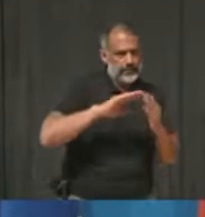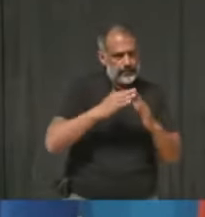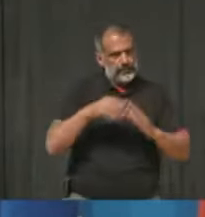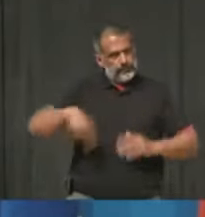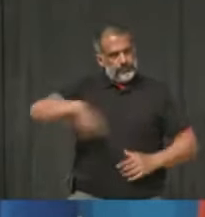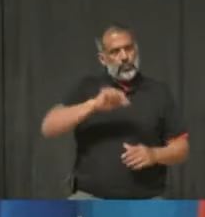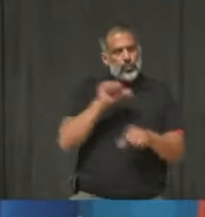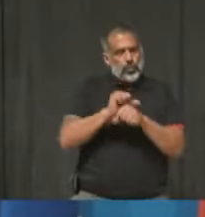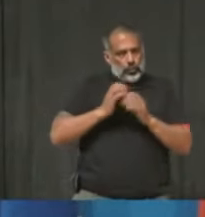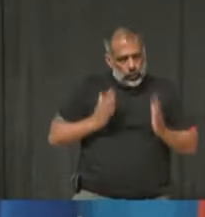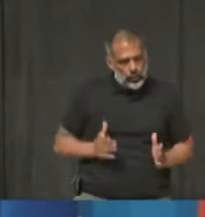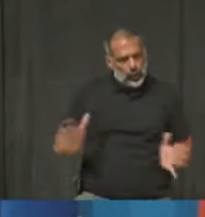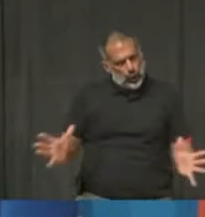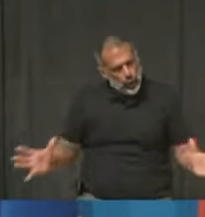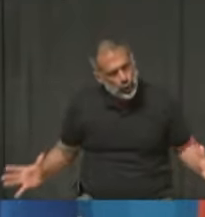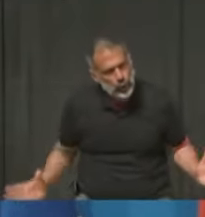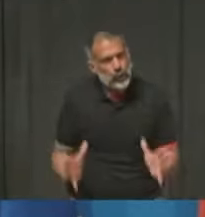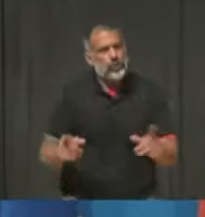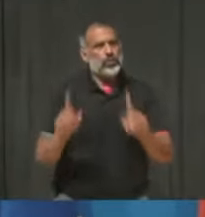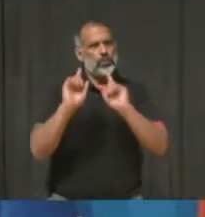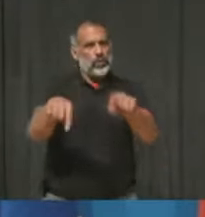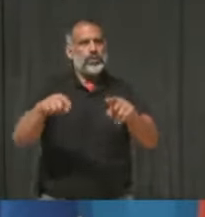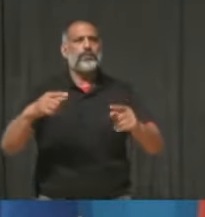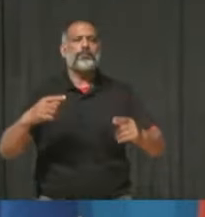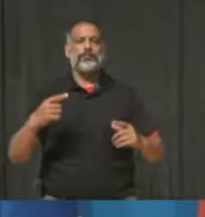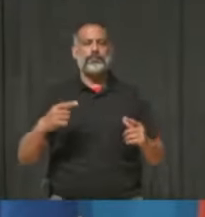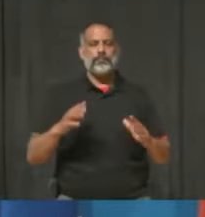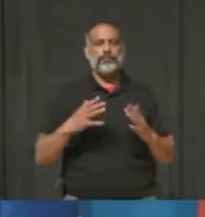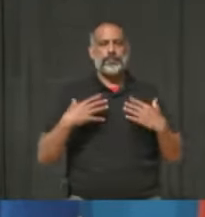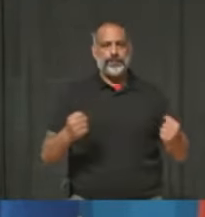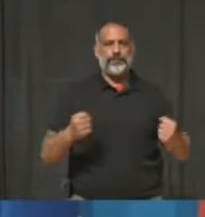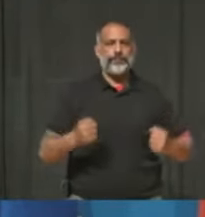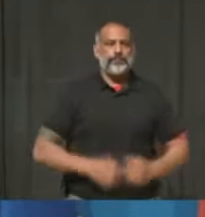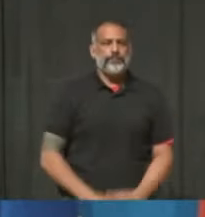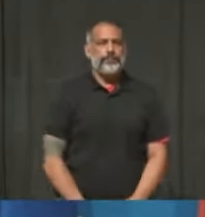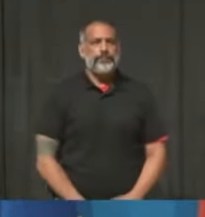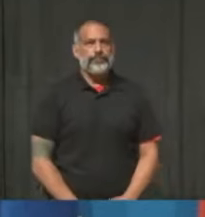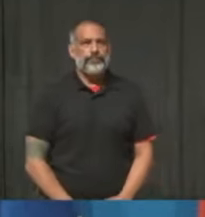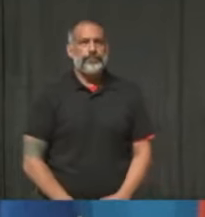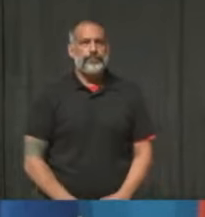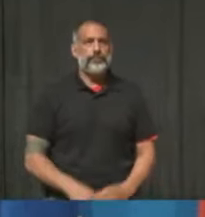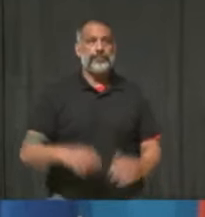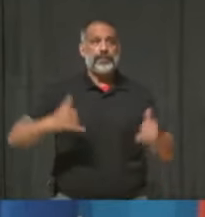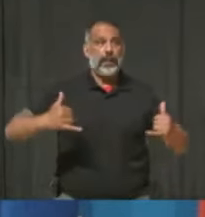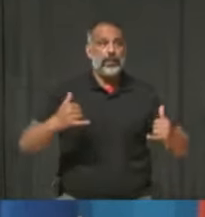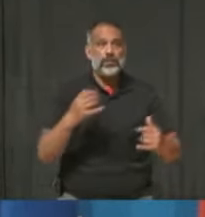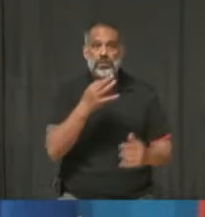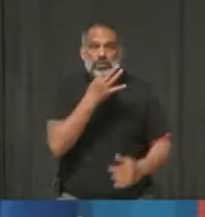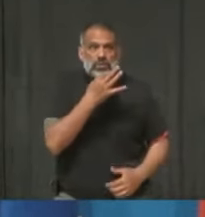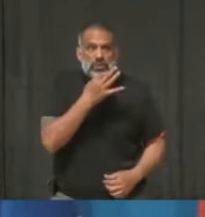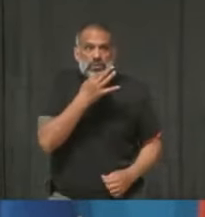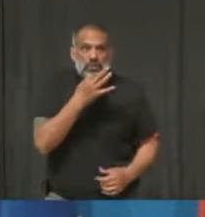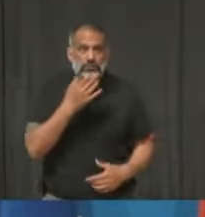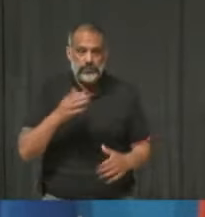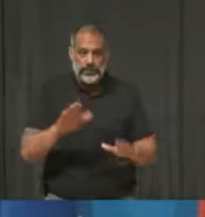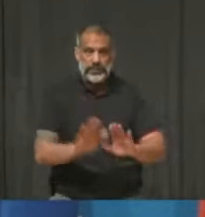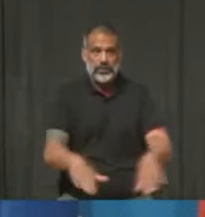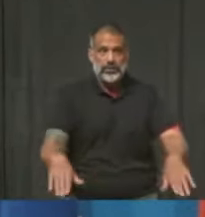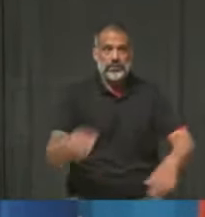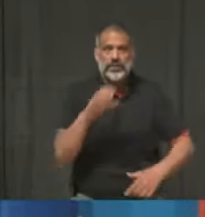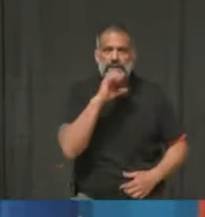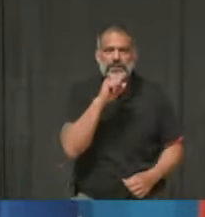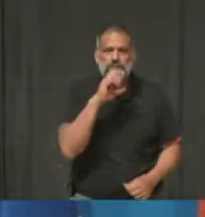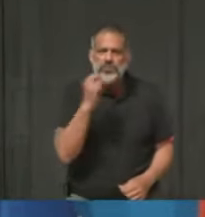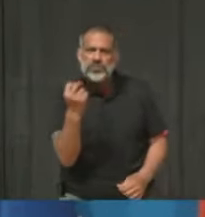We also got the great news that the province hopes to start offering the vaccine to children aged 12 to 17